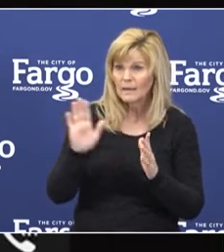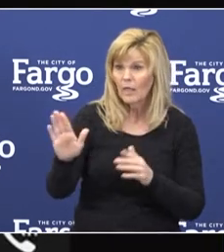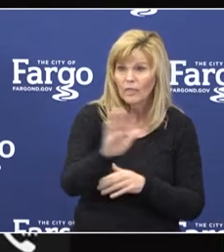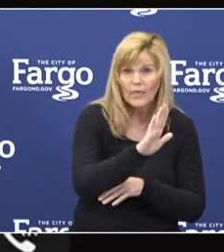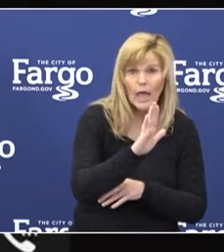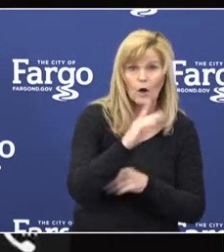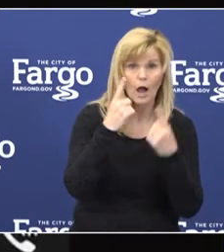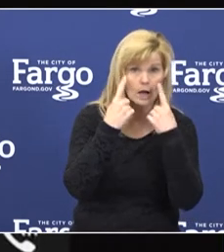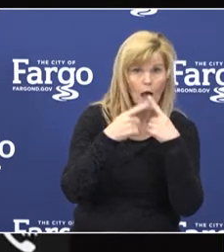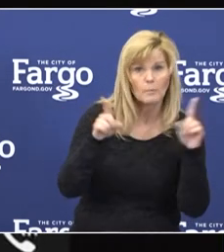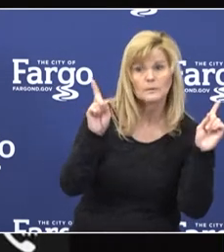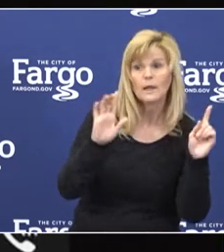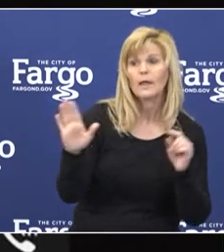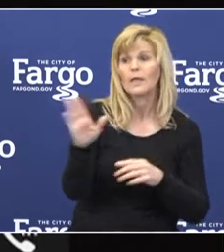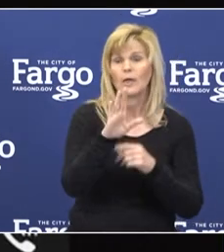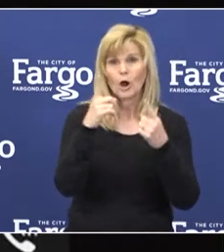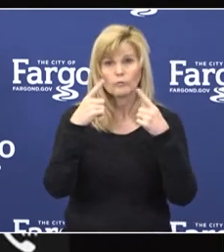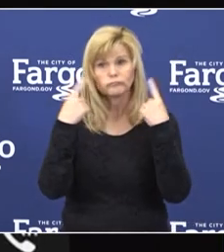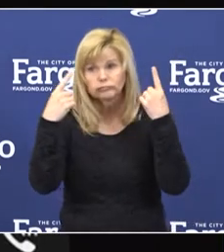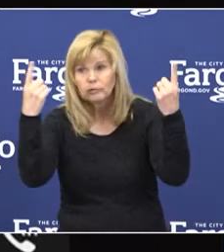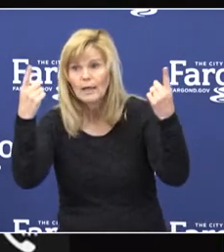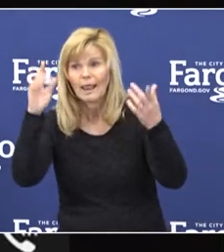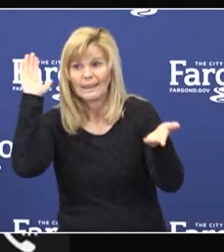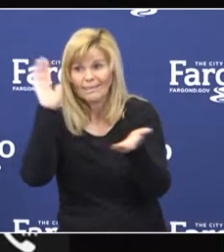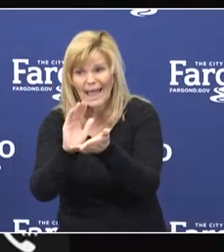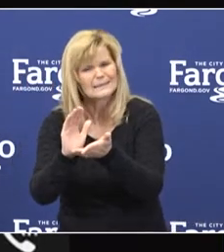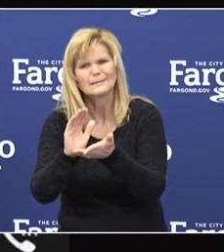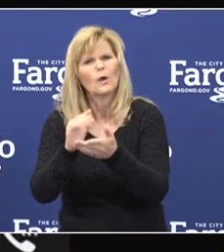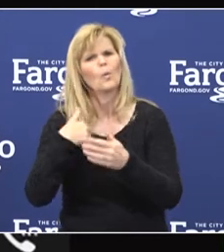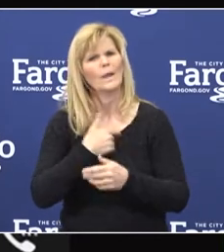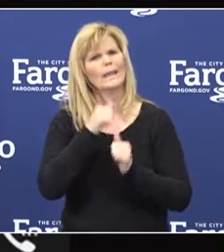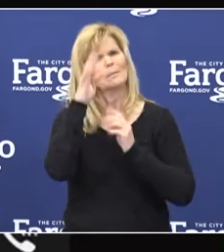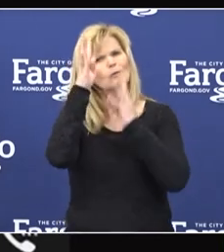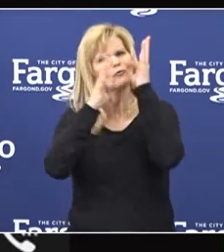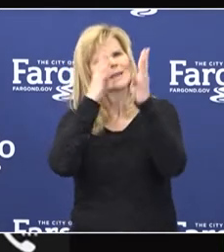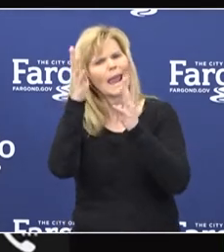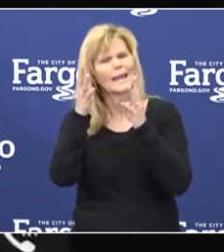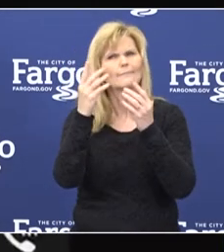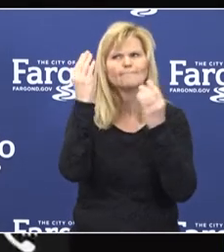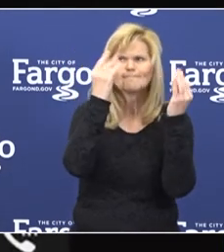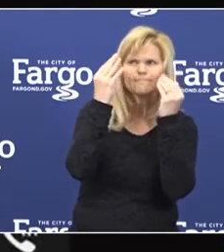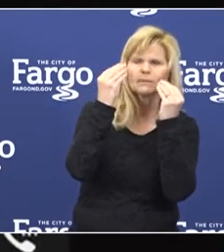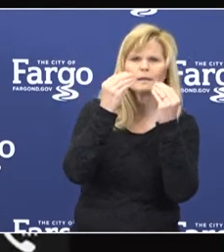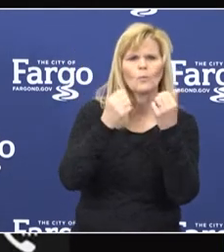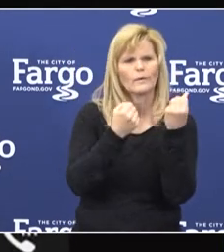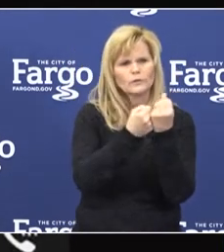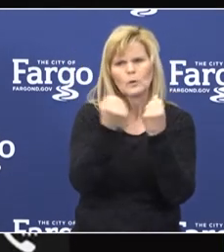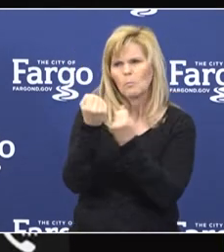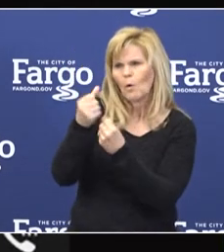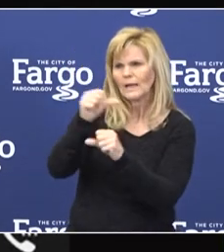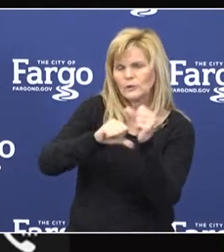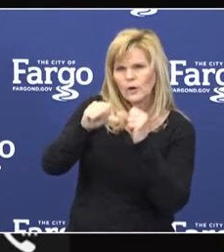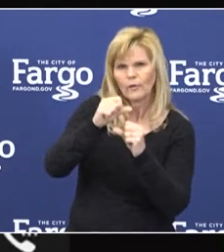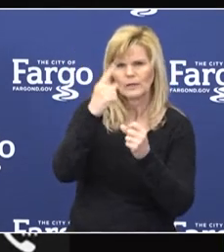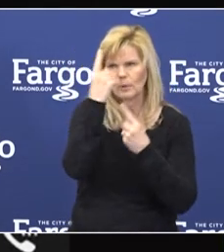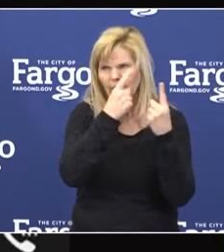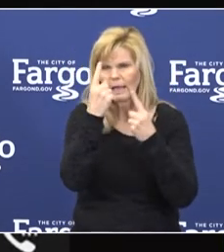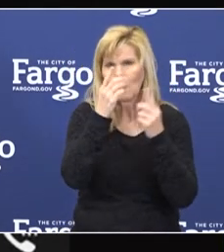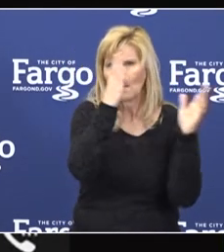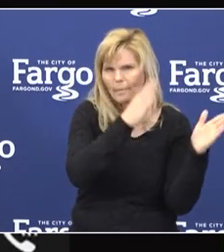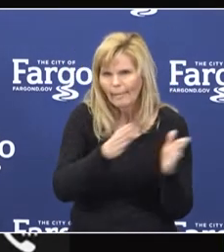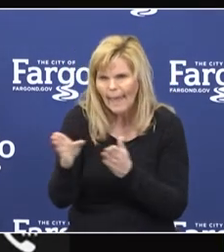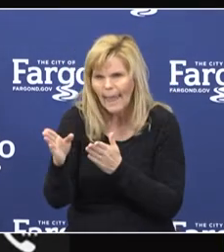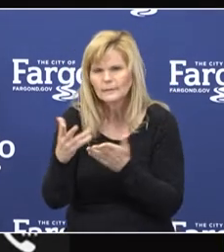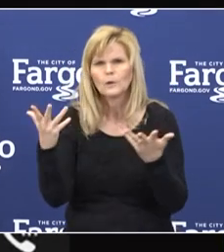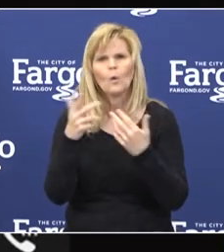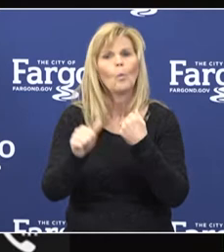or mean that we shouldn't acknowledge them in other creative ways. We need to think of each other as we consider plans and what risks we may